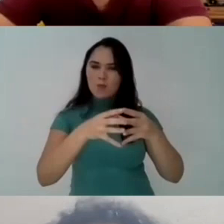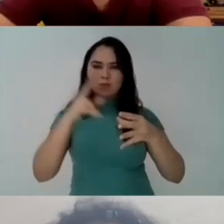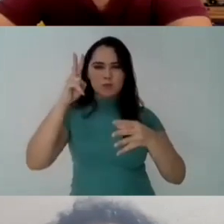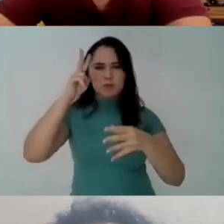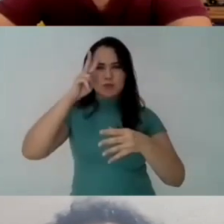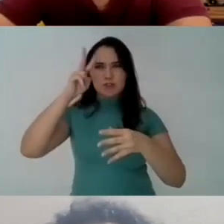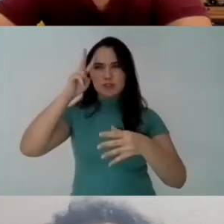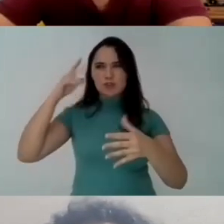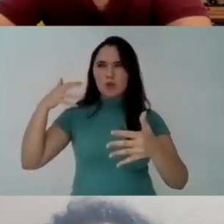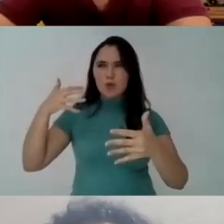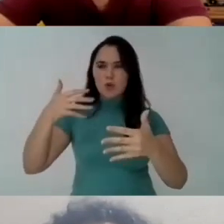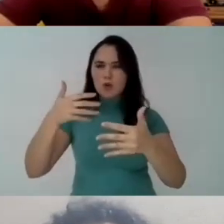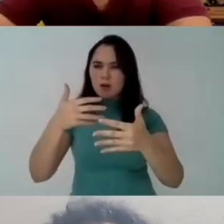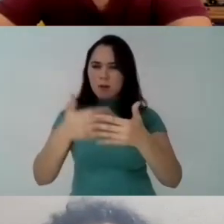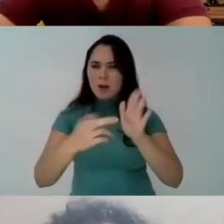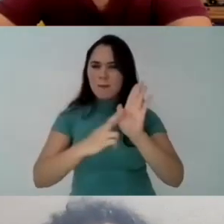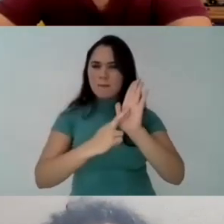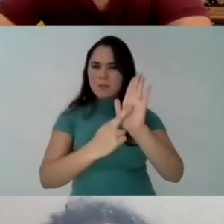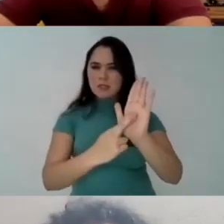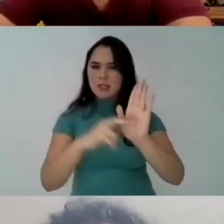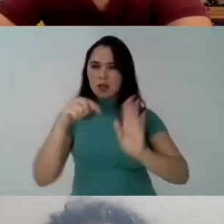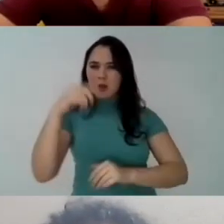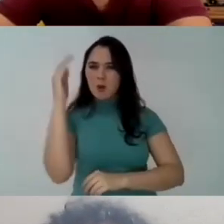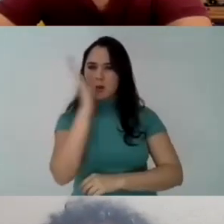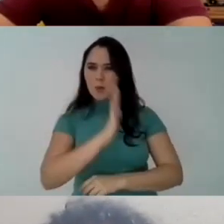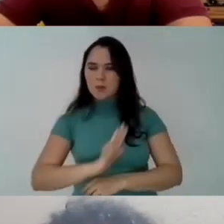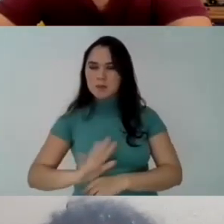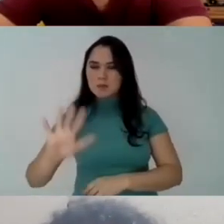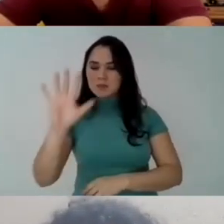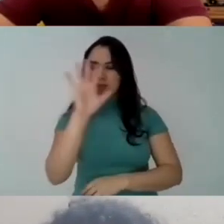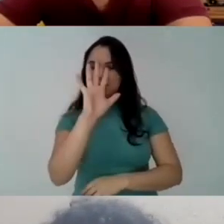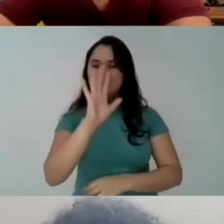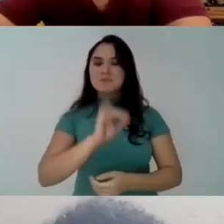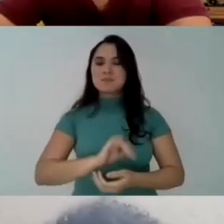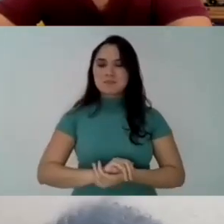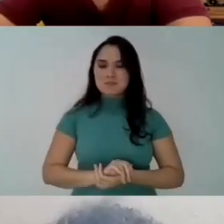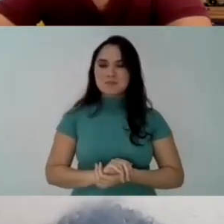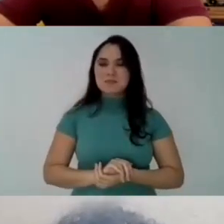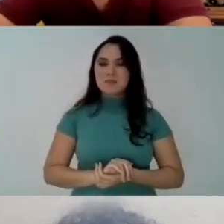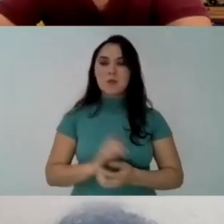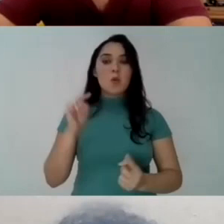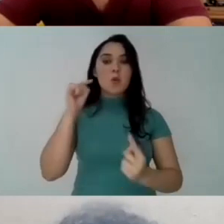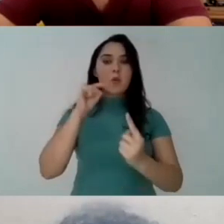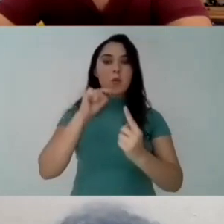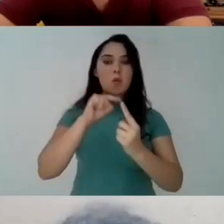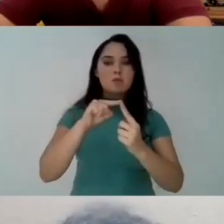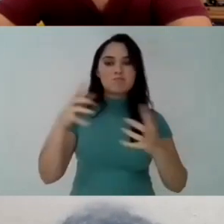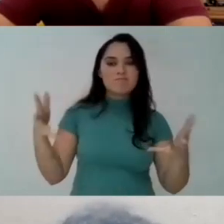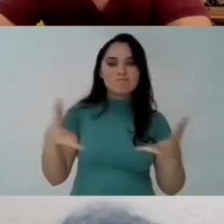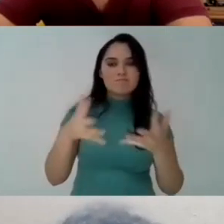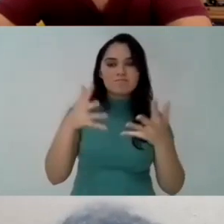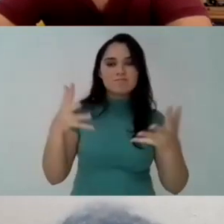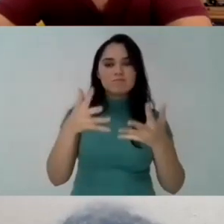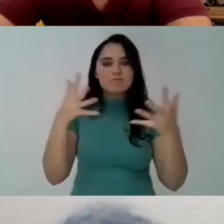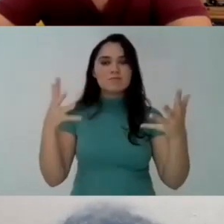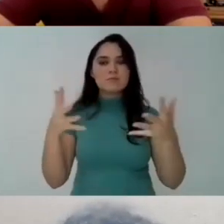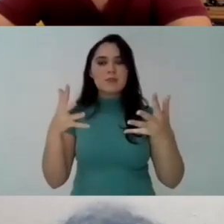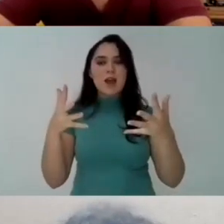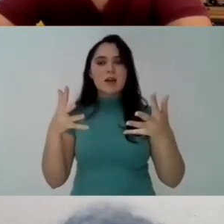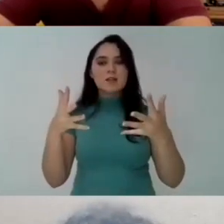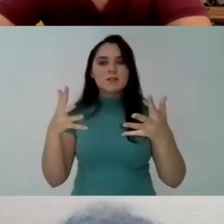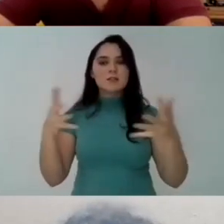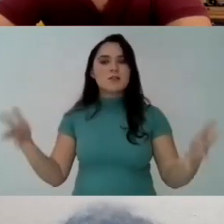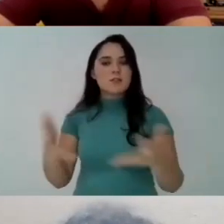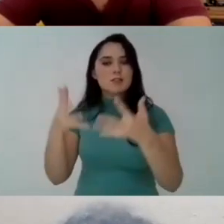guarantee the representativity Of the groups who historically have not